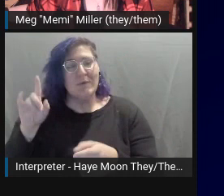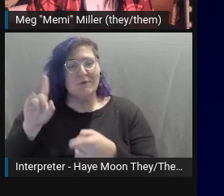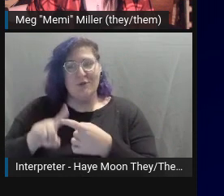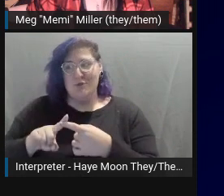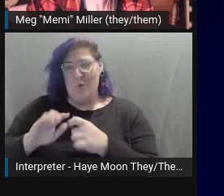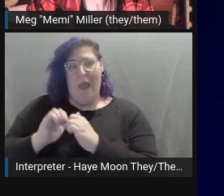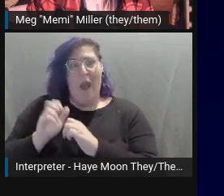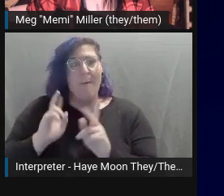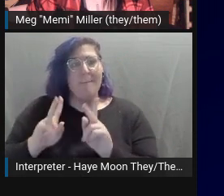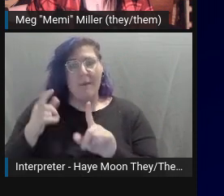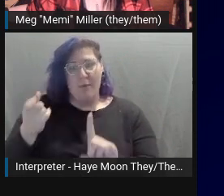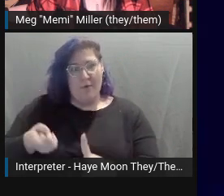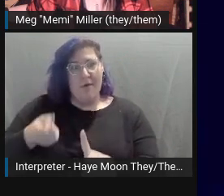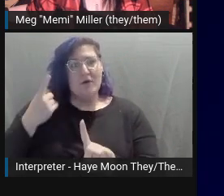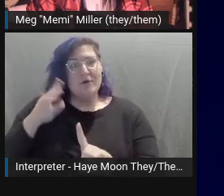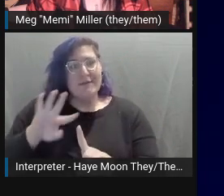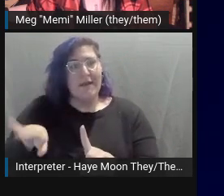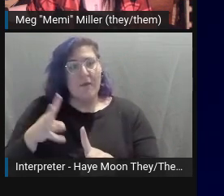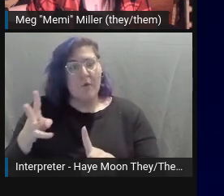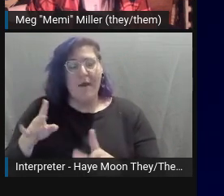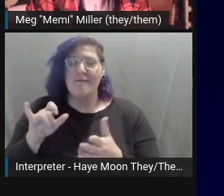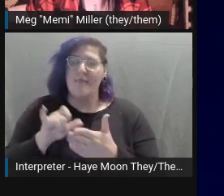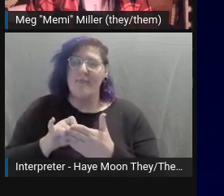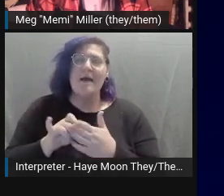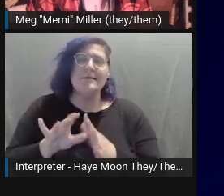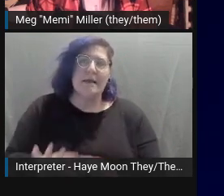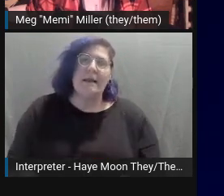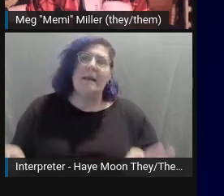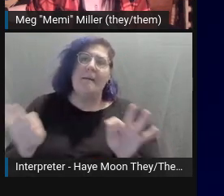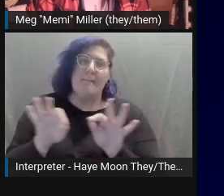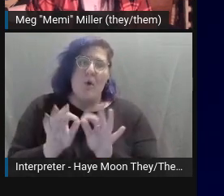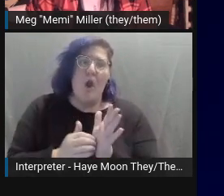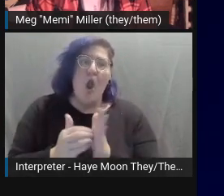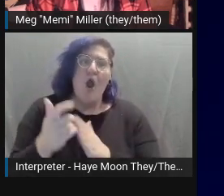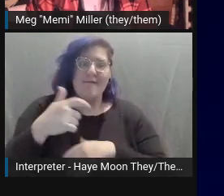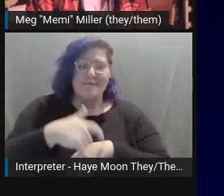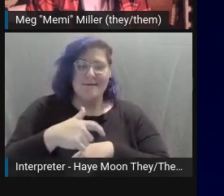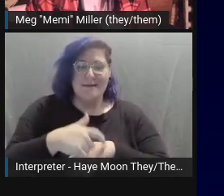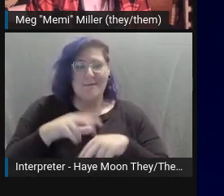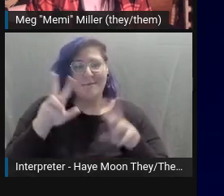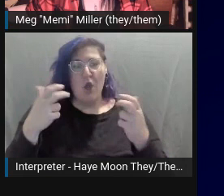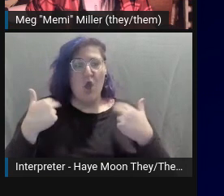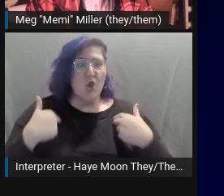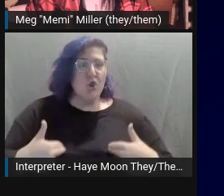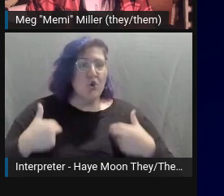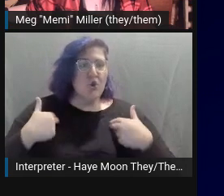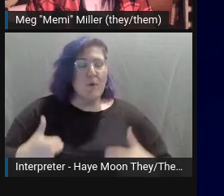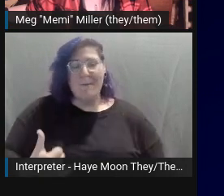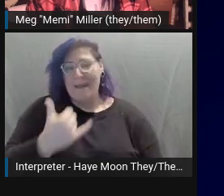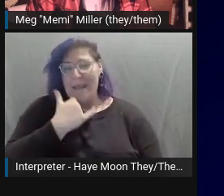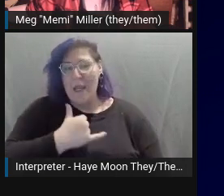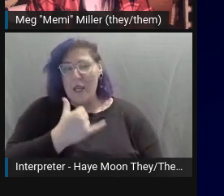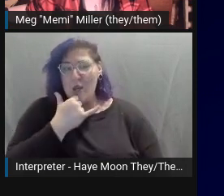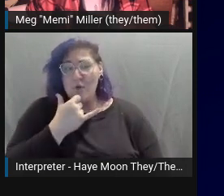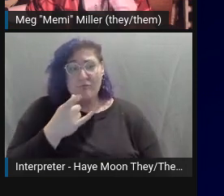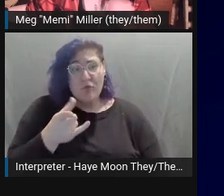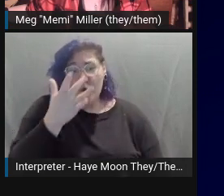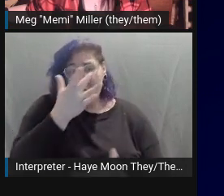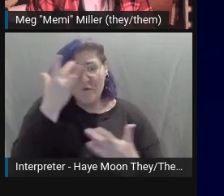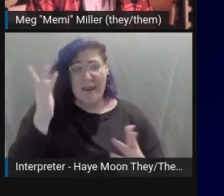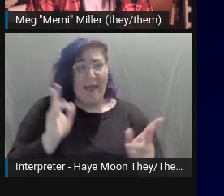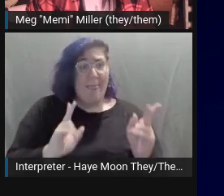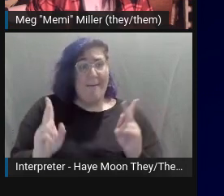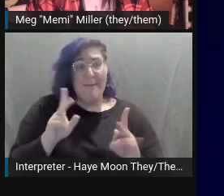And that's being so familiar with a concept or of data results that you forget the people you're explaining it to may not have the subject